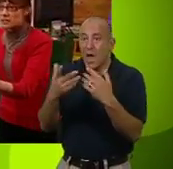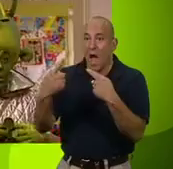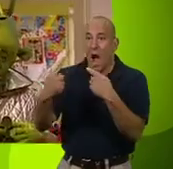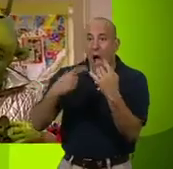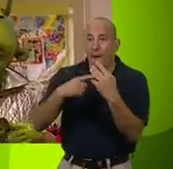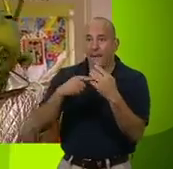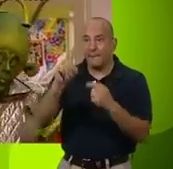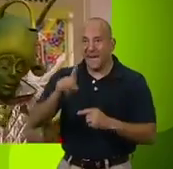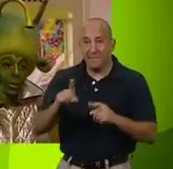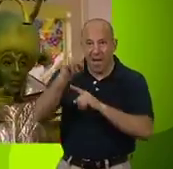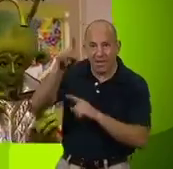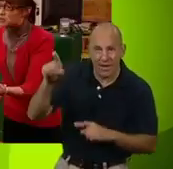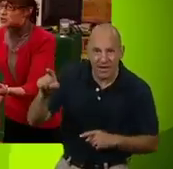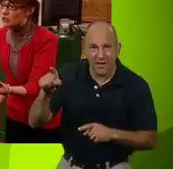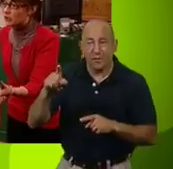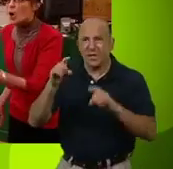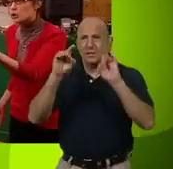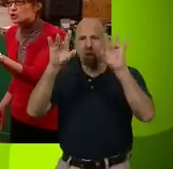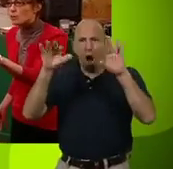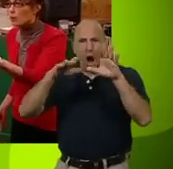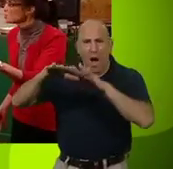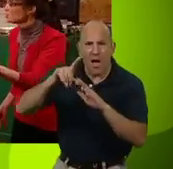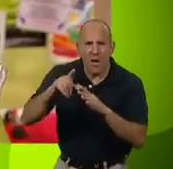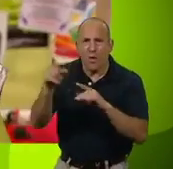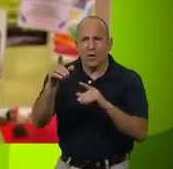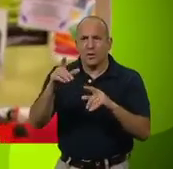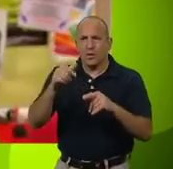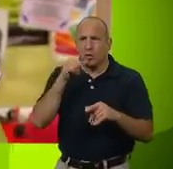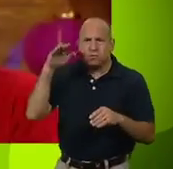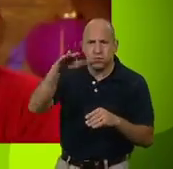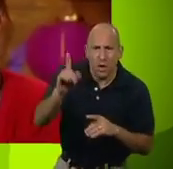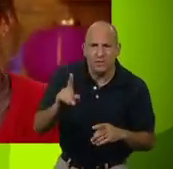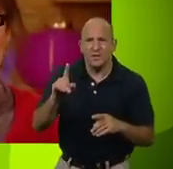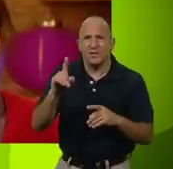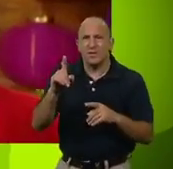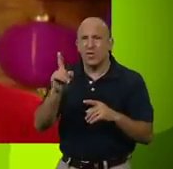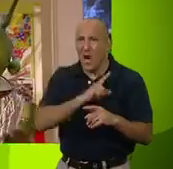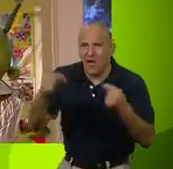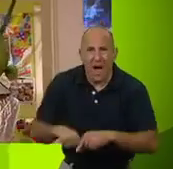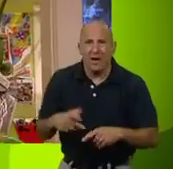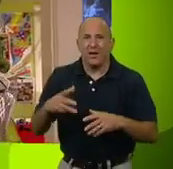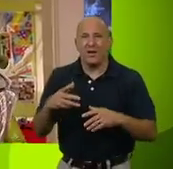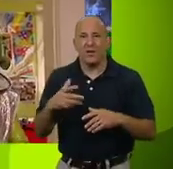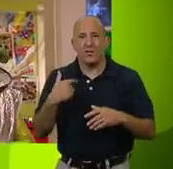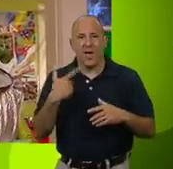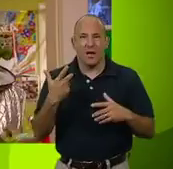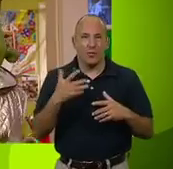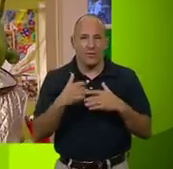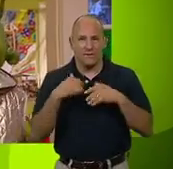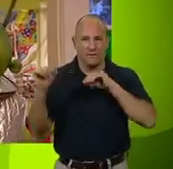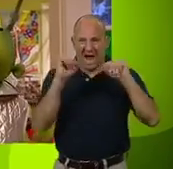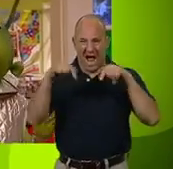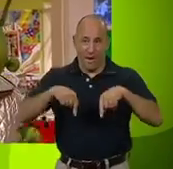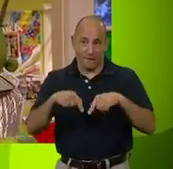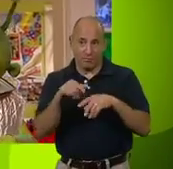Are there other species out there? What star system do you come from? What sort of propulsion system do you use? Why are you even here? Well, we're sort